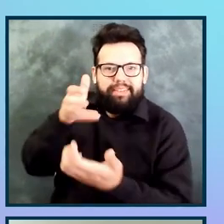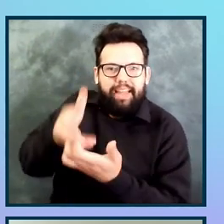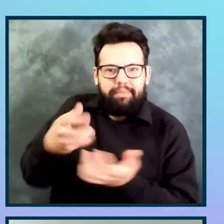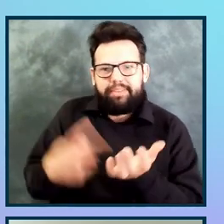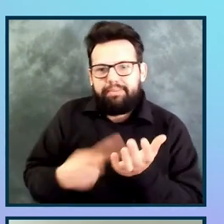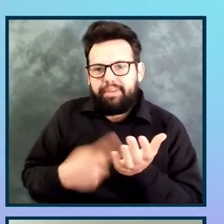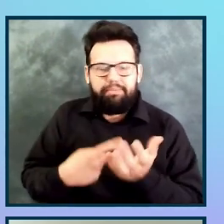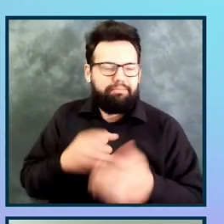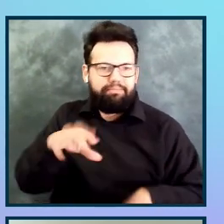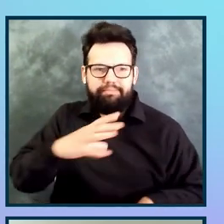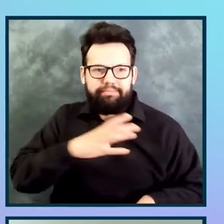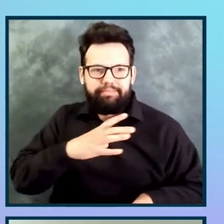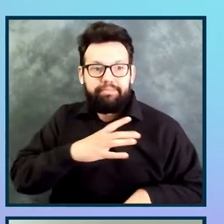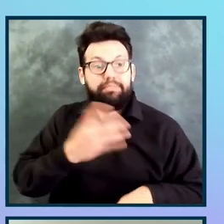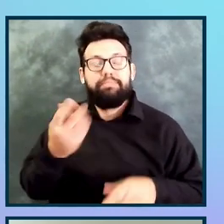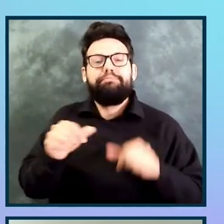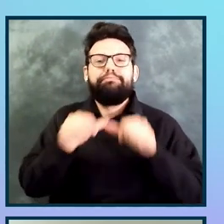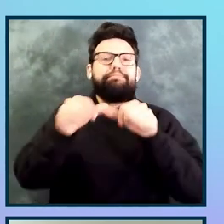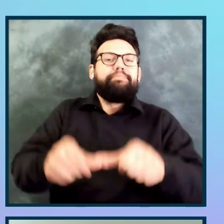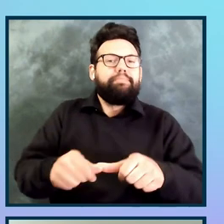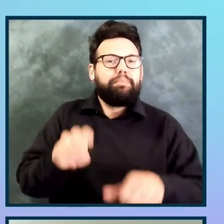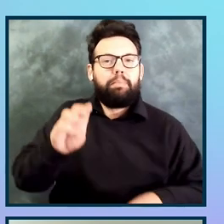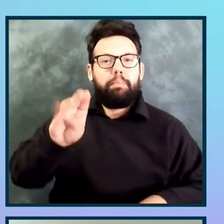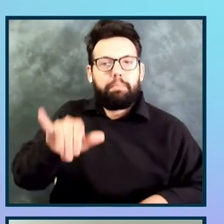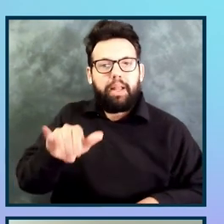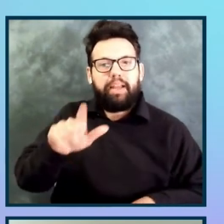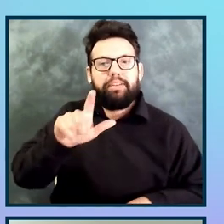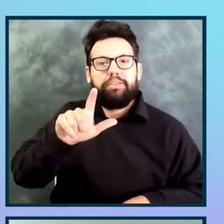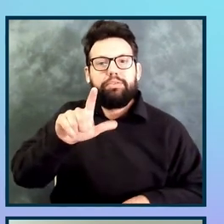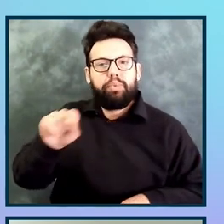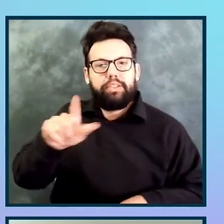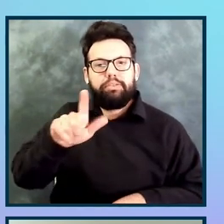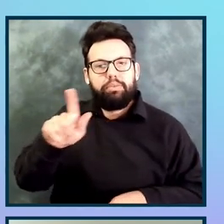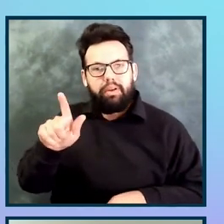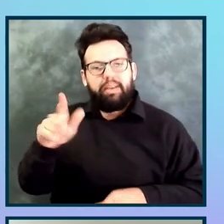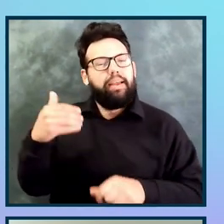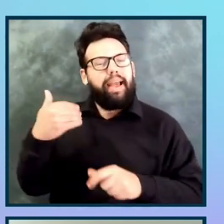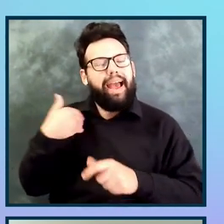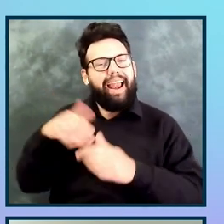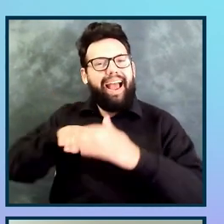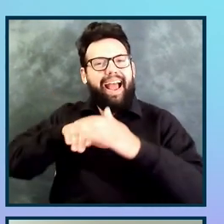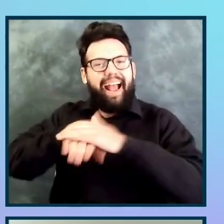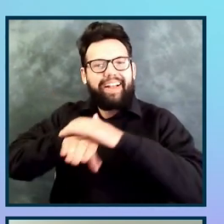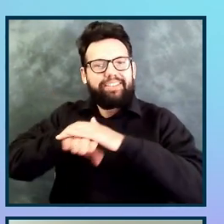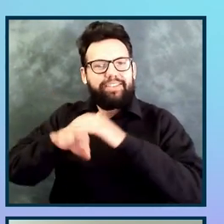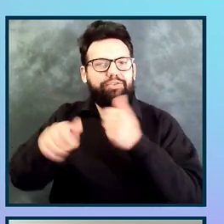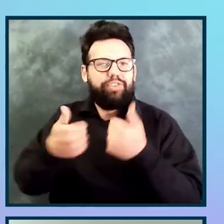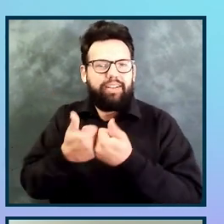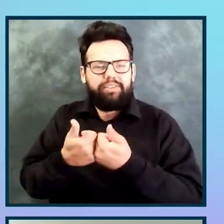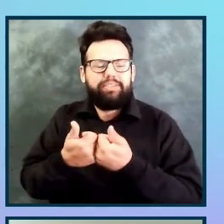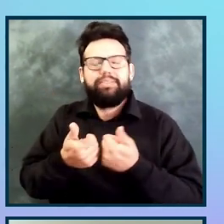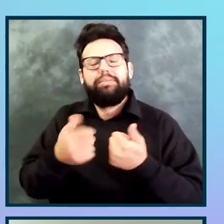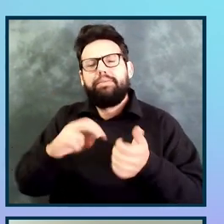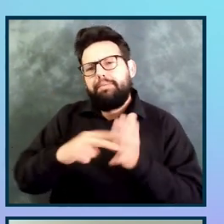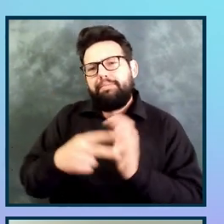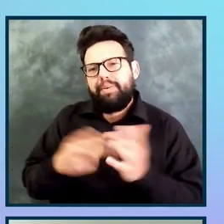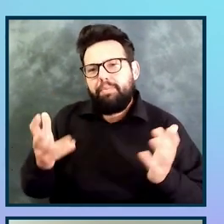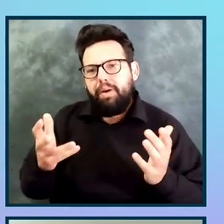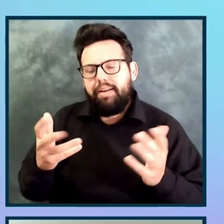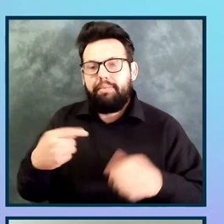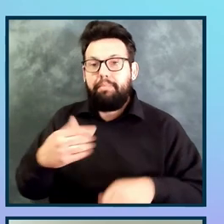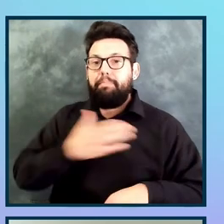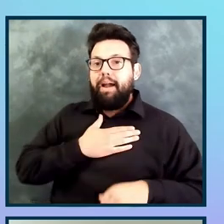it continued in May 2021. There were some access challenges. So, what I mean by that is getting myself access to the